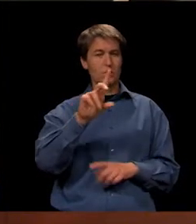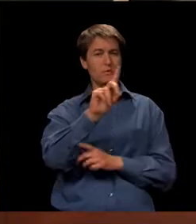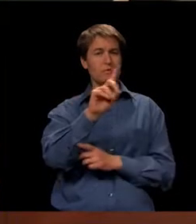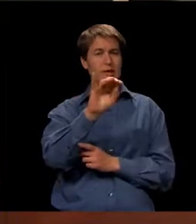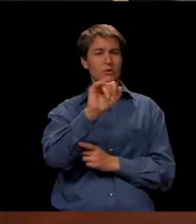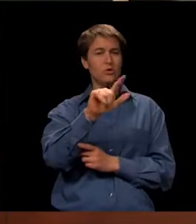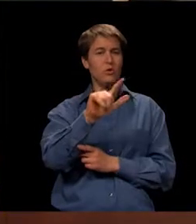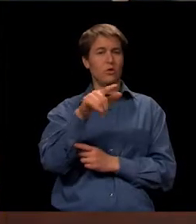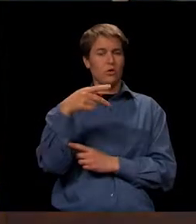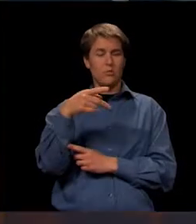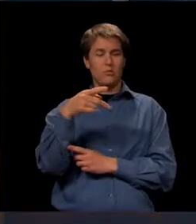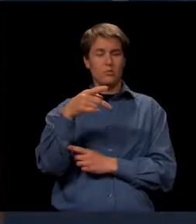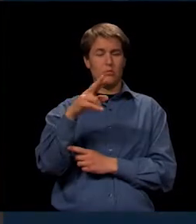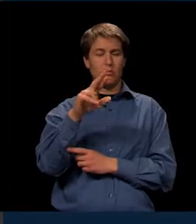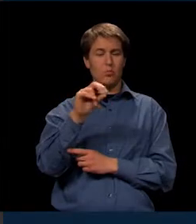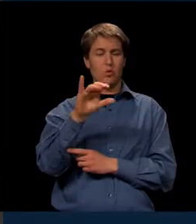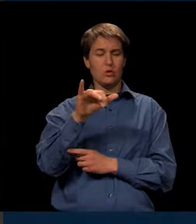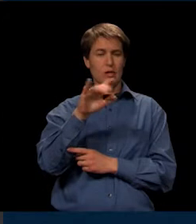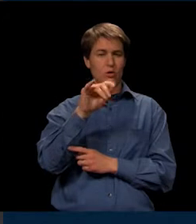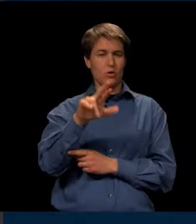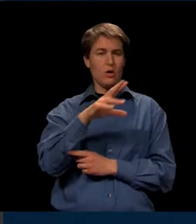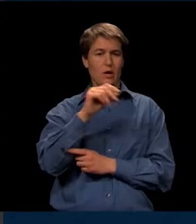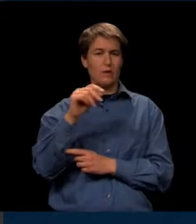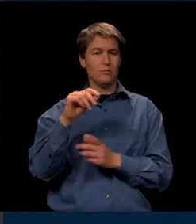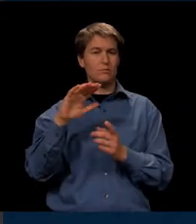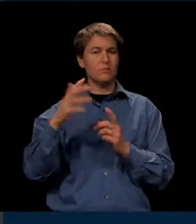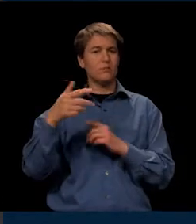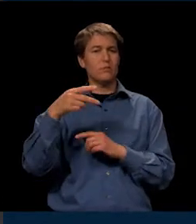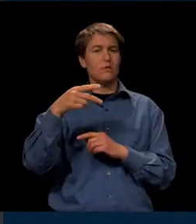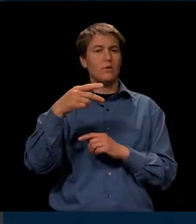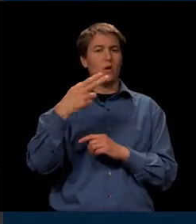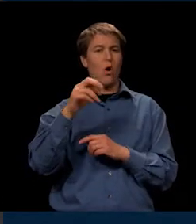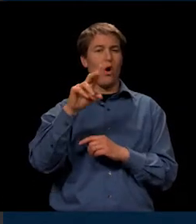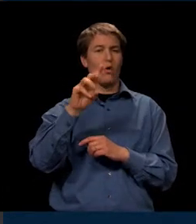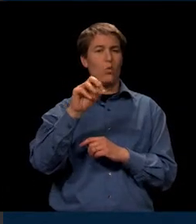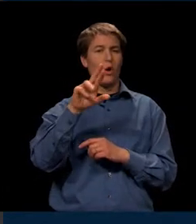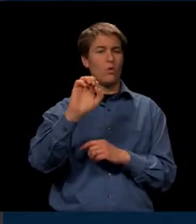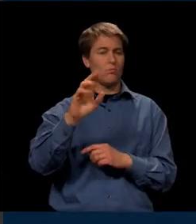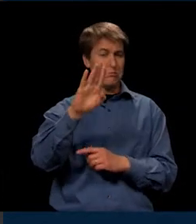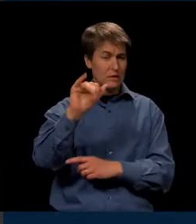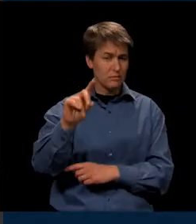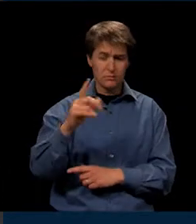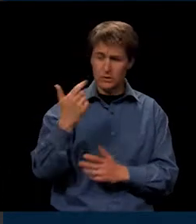and peripheral hardware bid. Do I have any comments? Do questions?